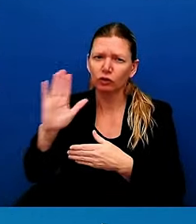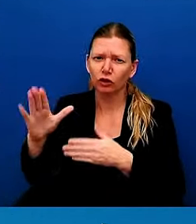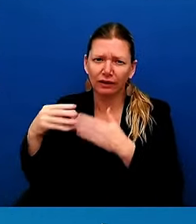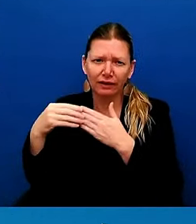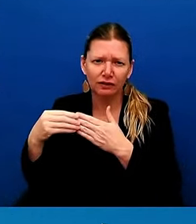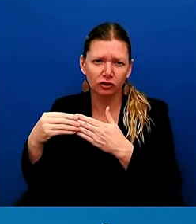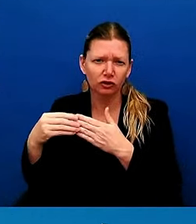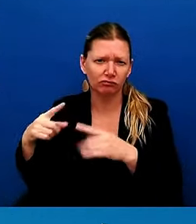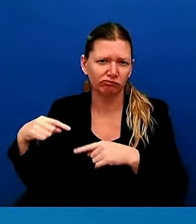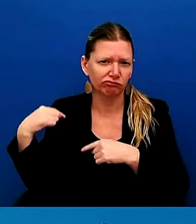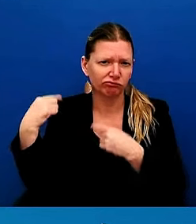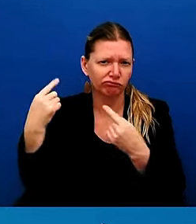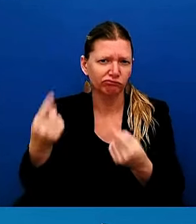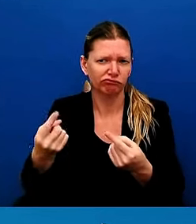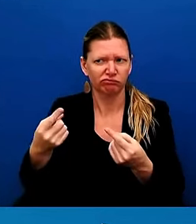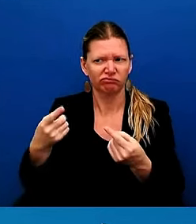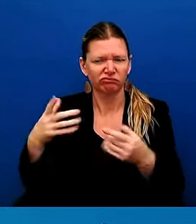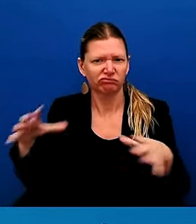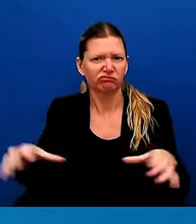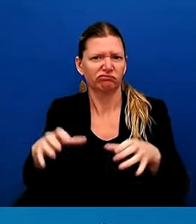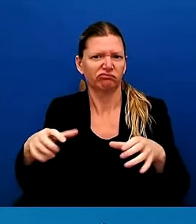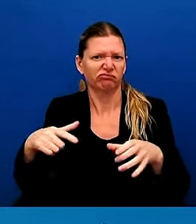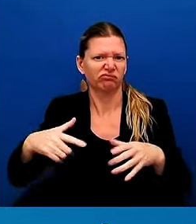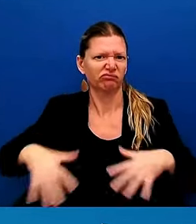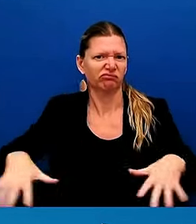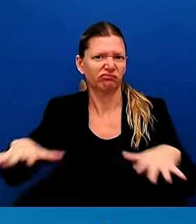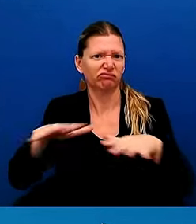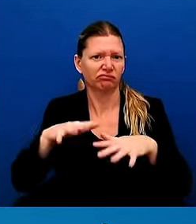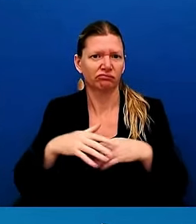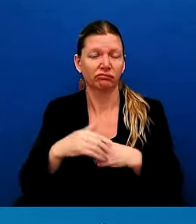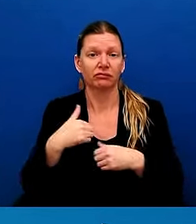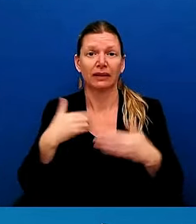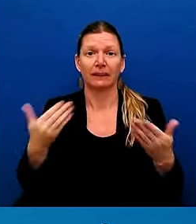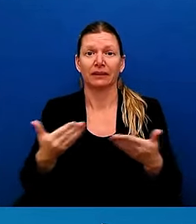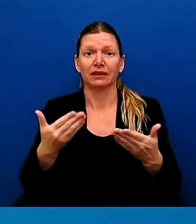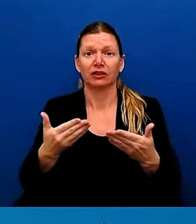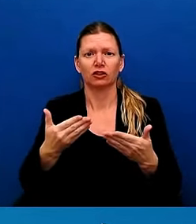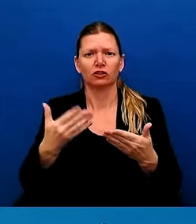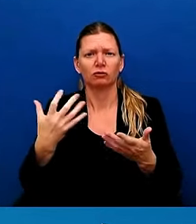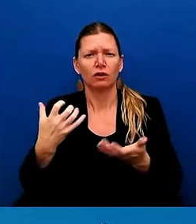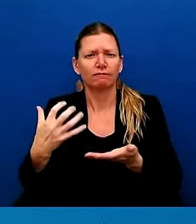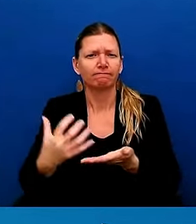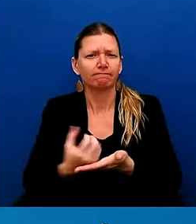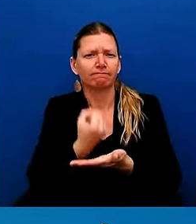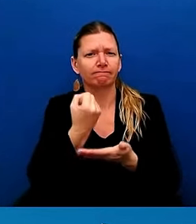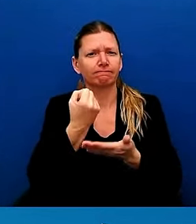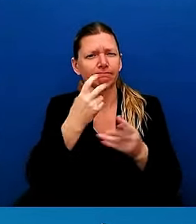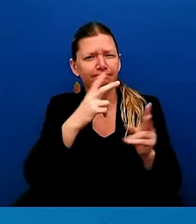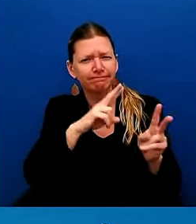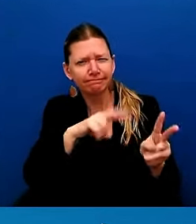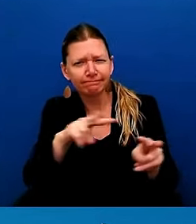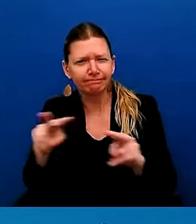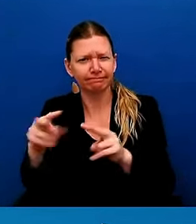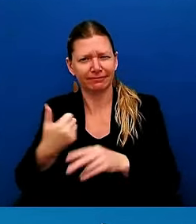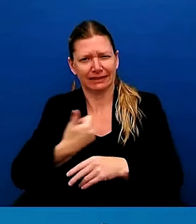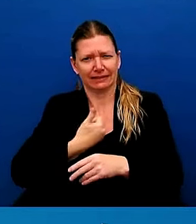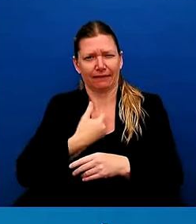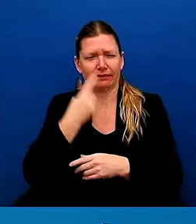I am here to personally take a look at the devastation, which is extraordinary.